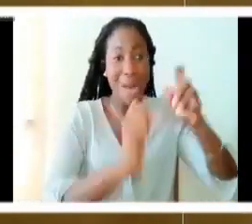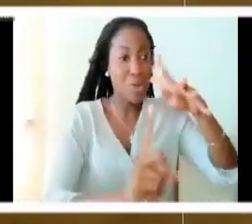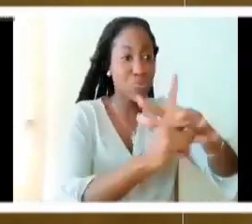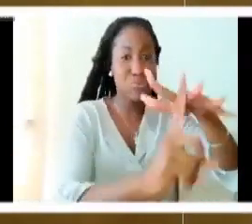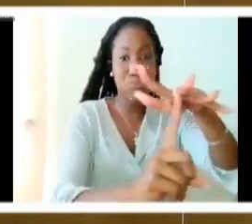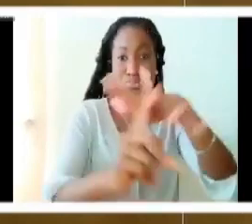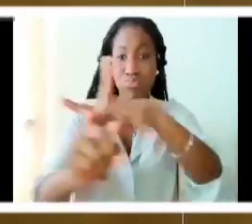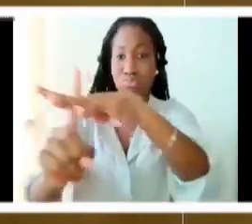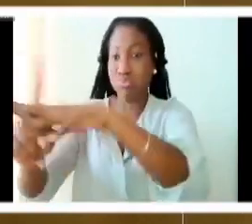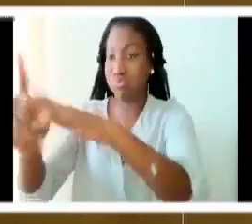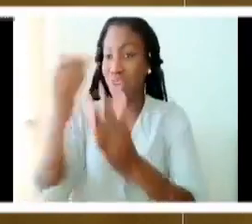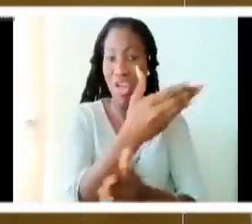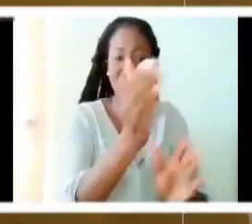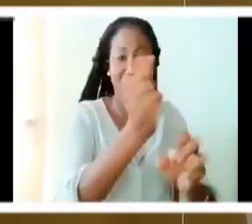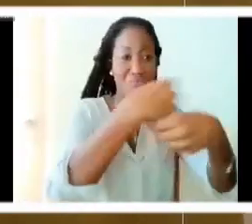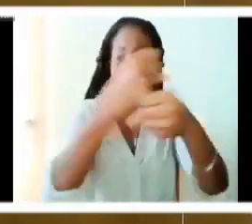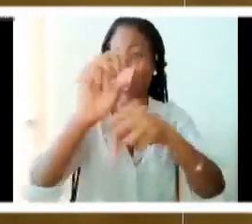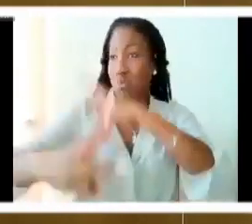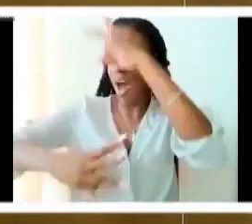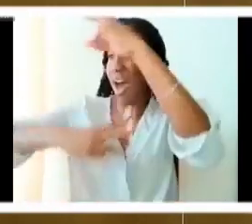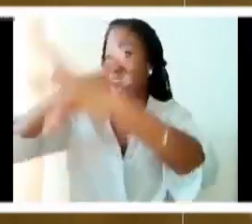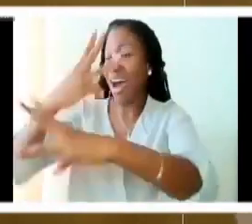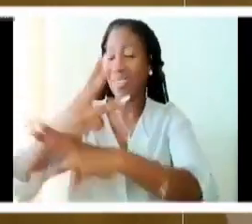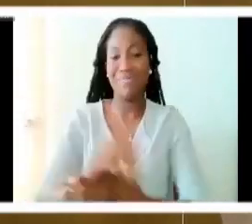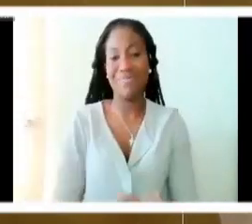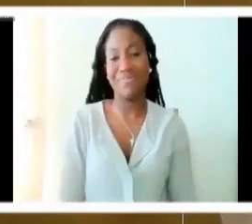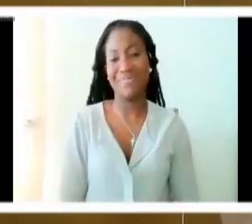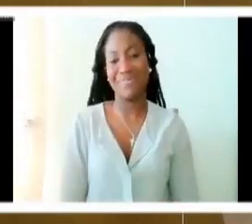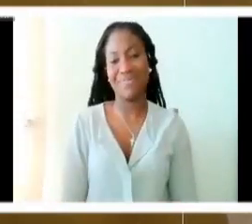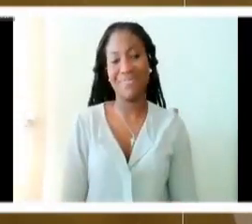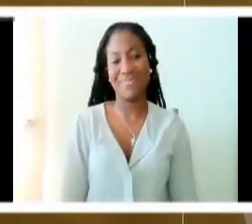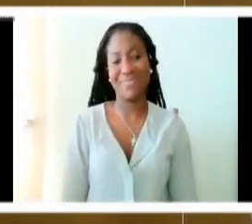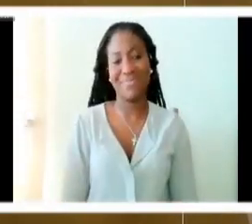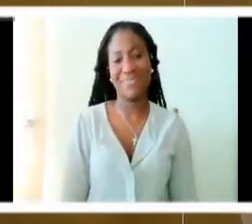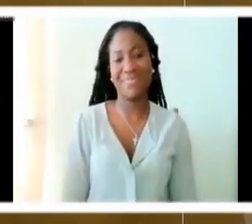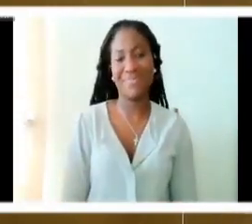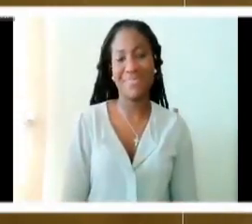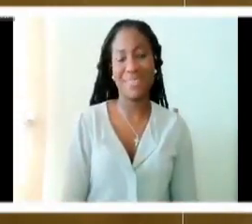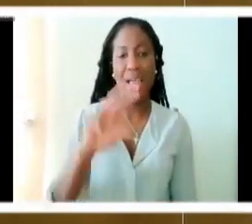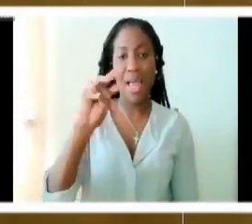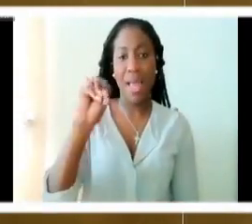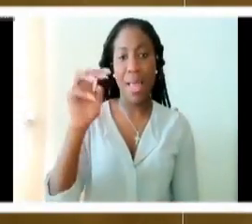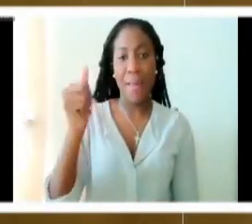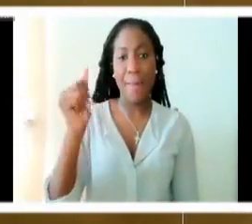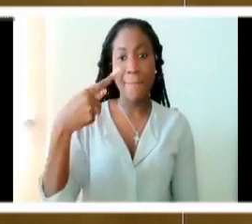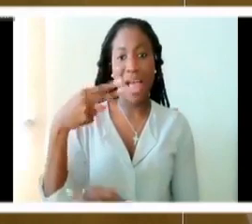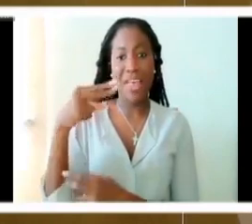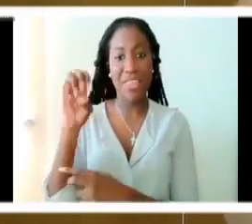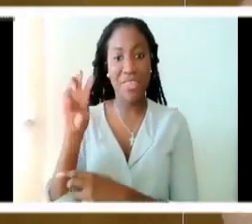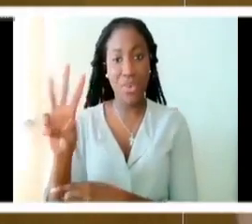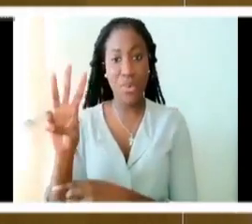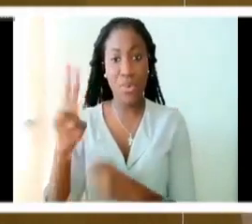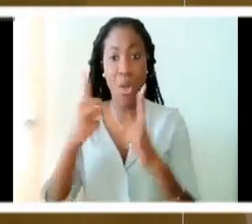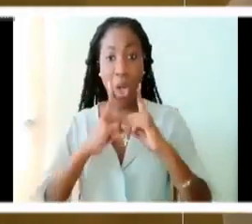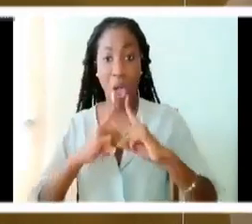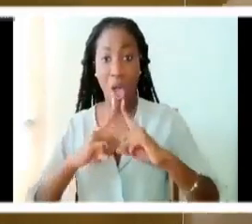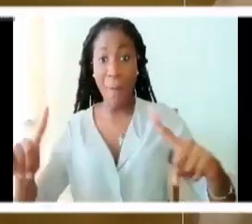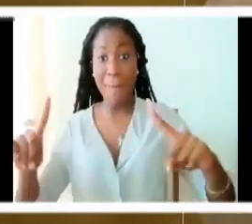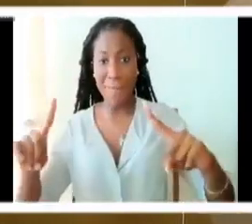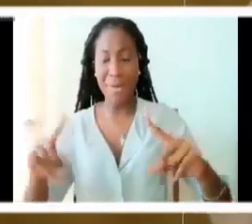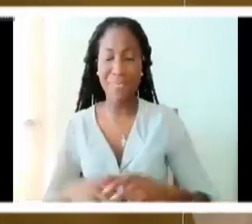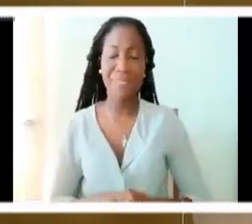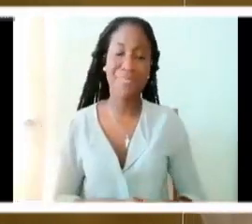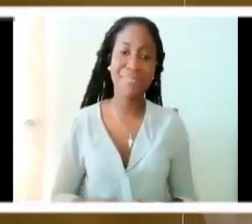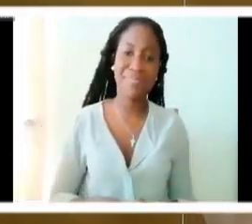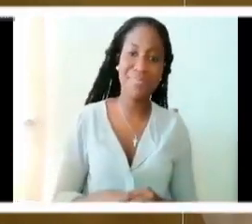beginning. And I want you to hear from Matthew's gospel because this now is our response to